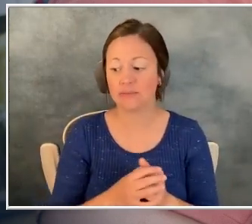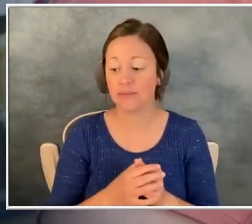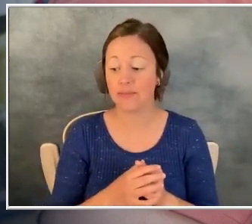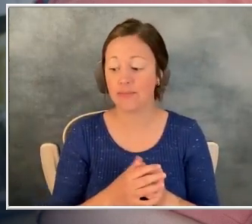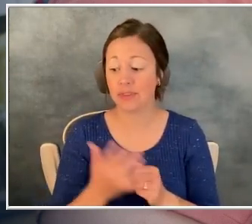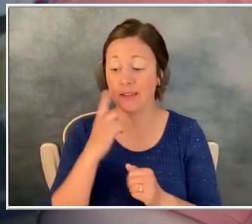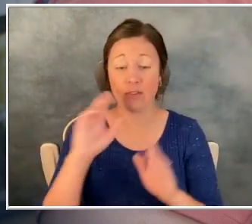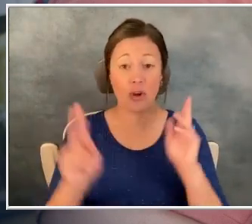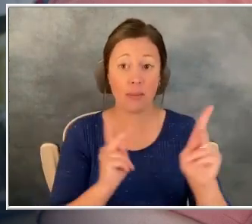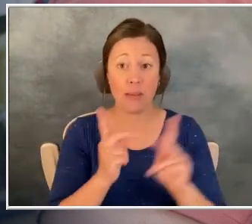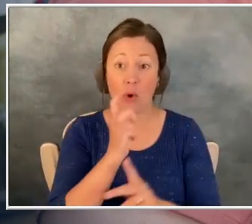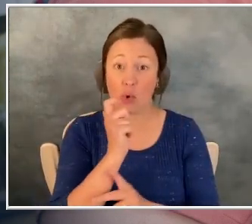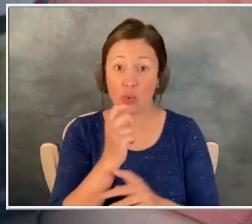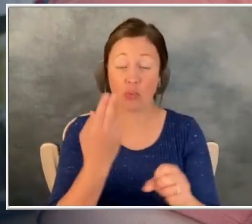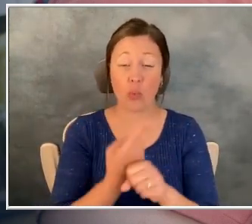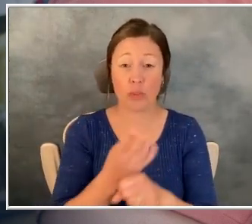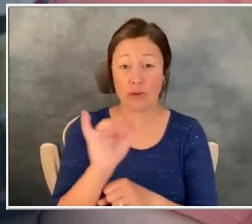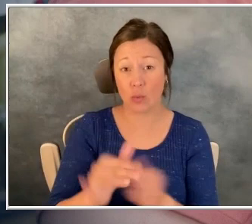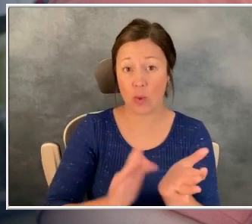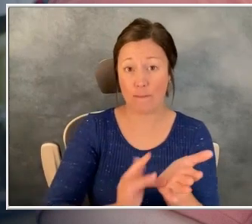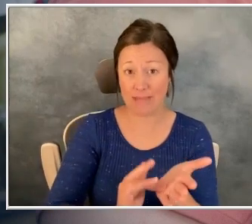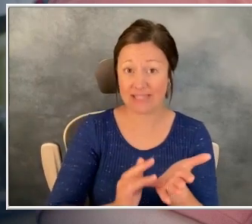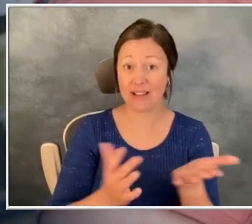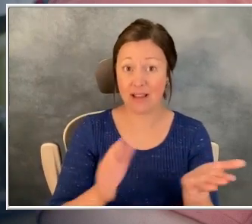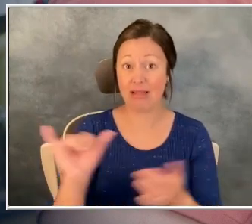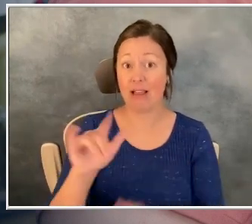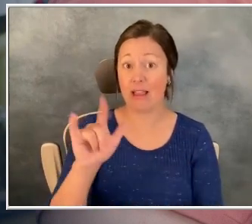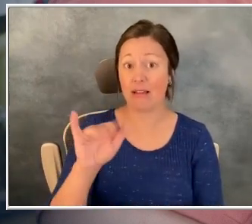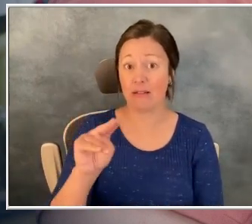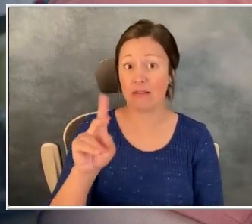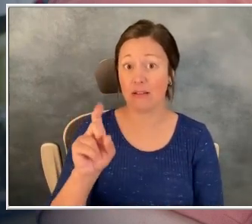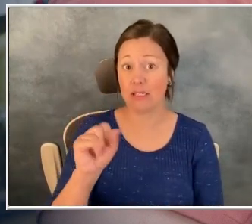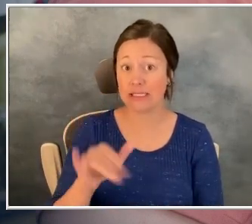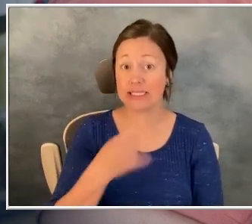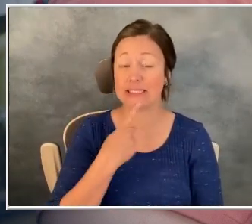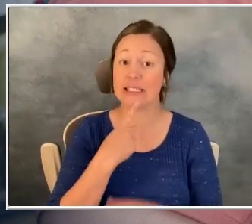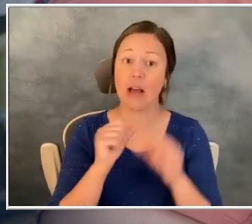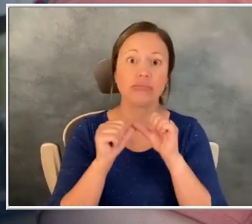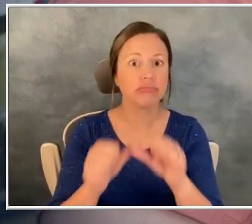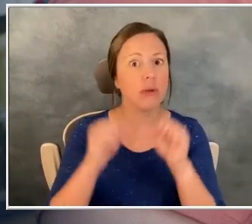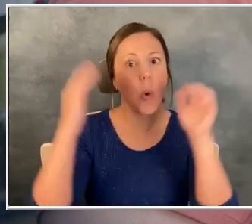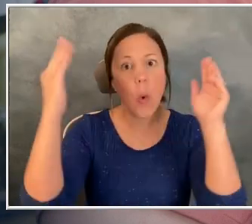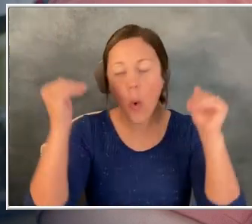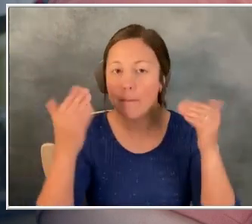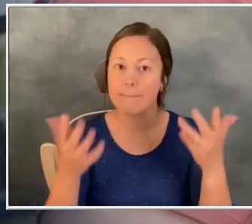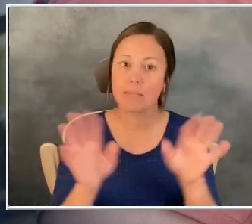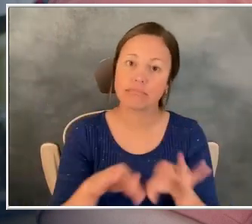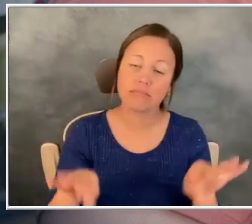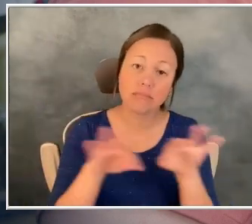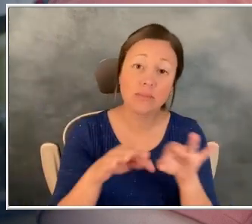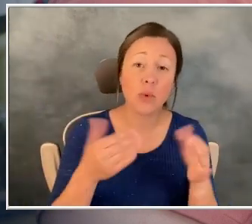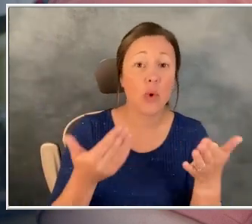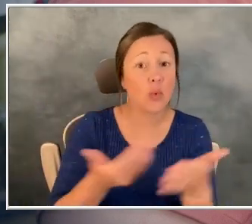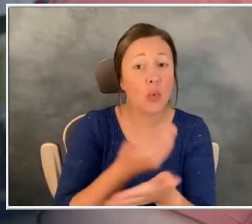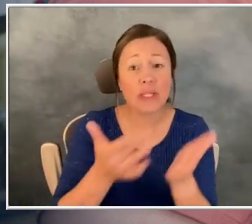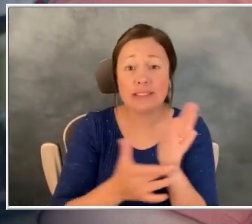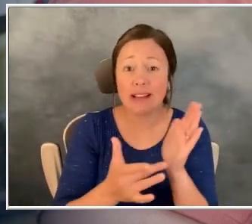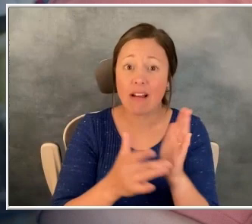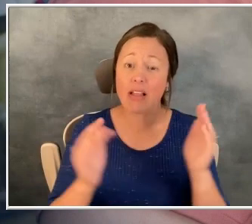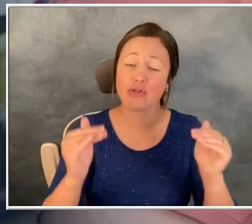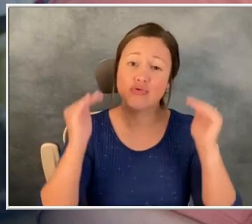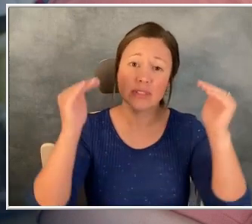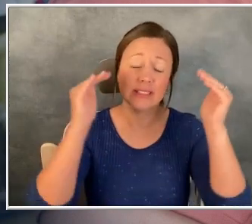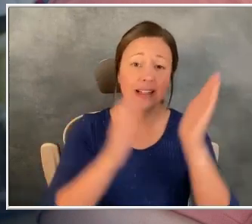people that are on these medications, like Lindsay said, keep on hoping because there are new advancements in cancer